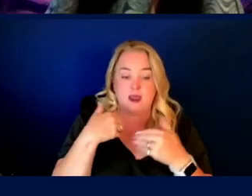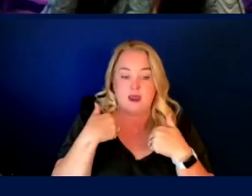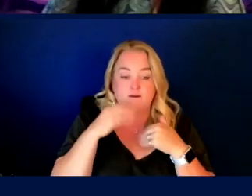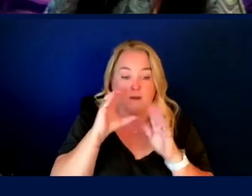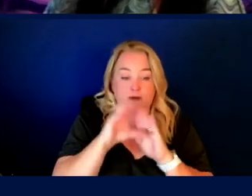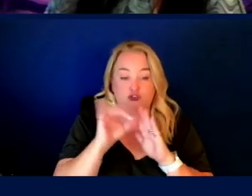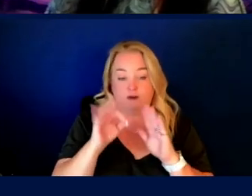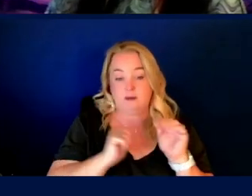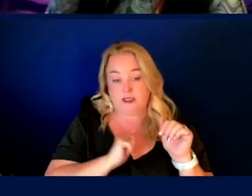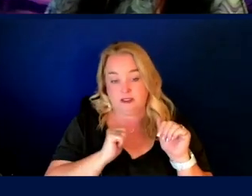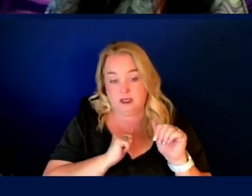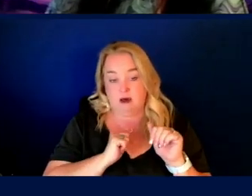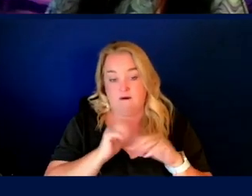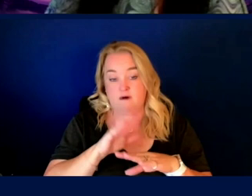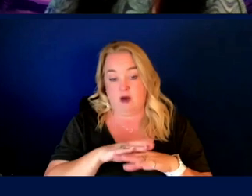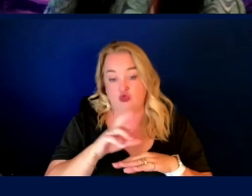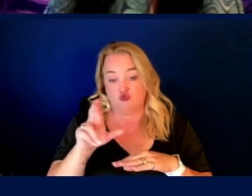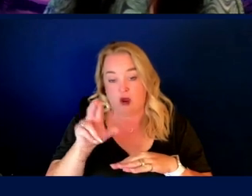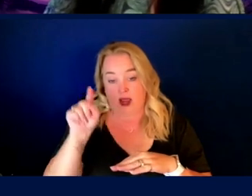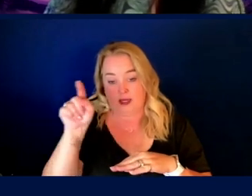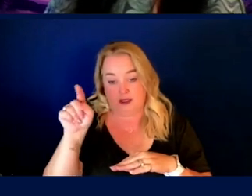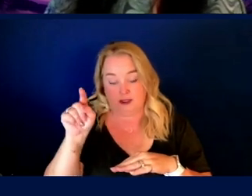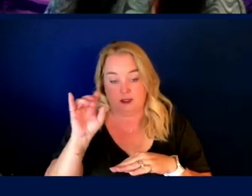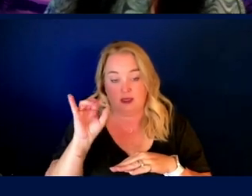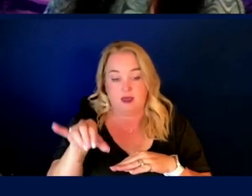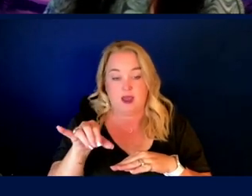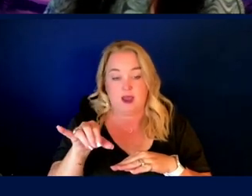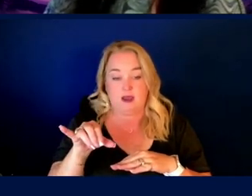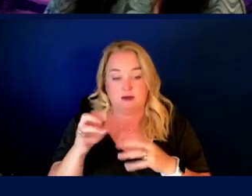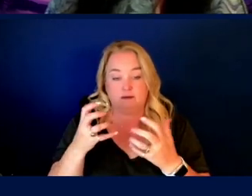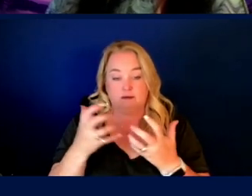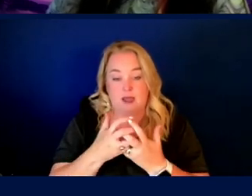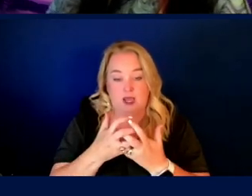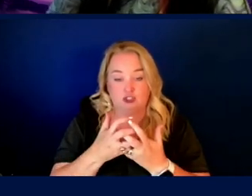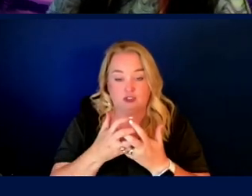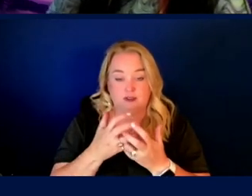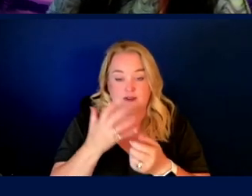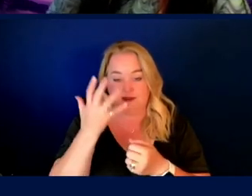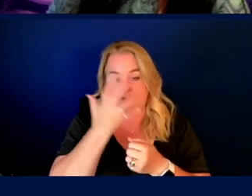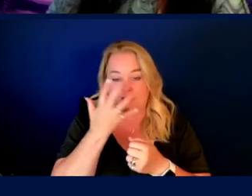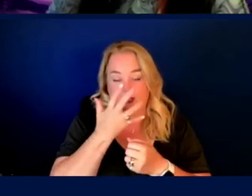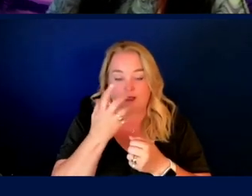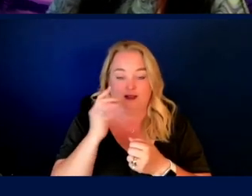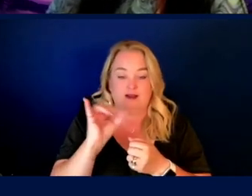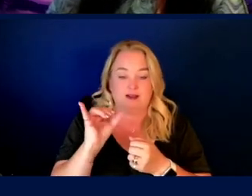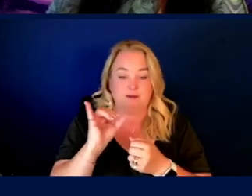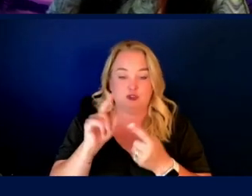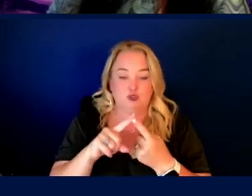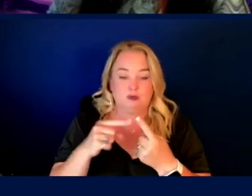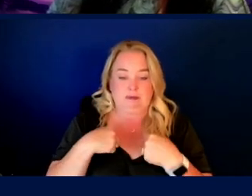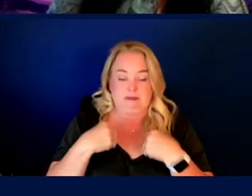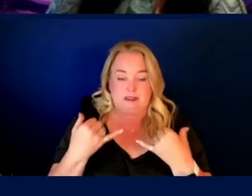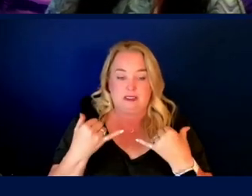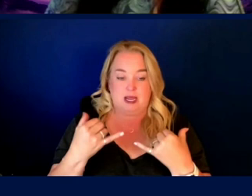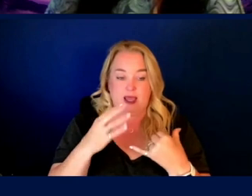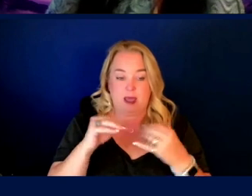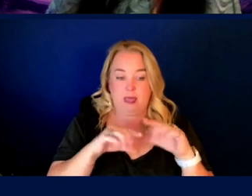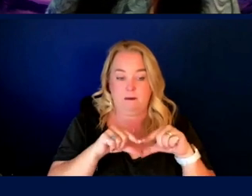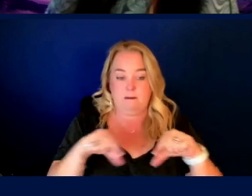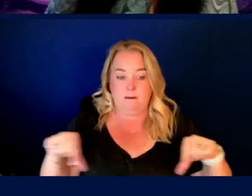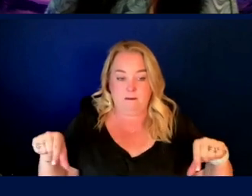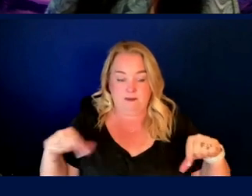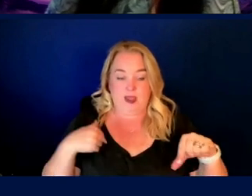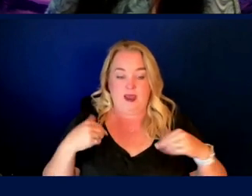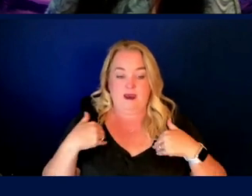myself in the top right corner, uh, that maps very, very similarly to my earlier visual description. And on the bottom, I have, uh,